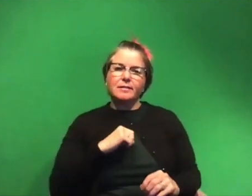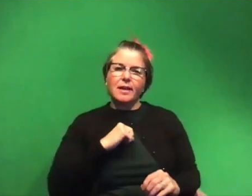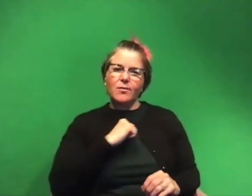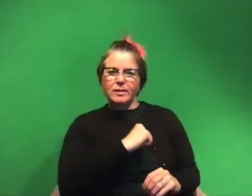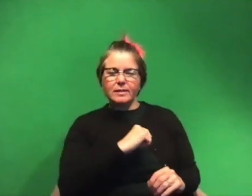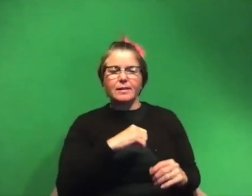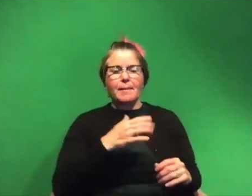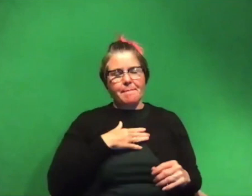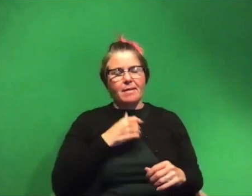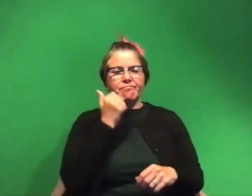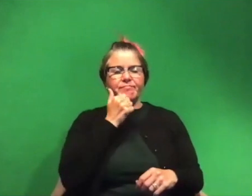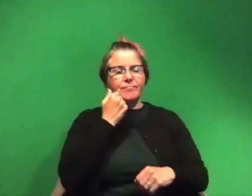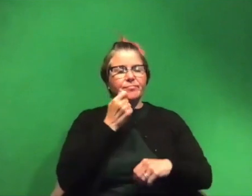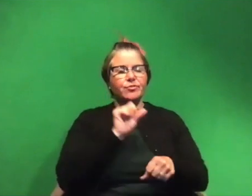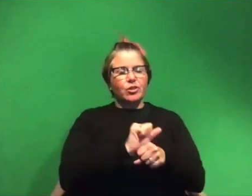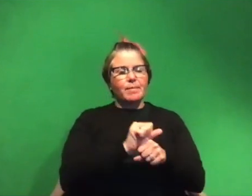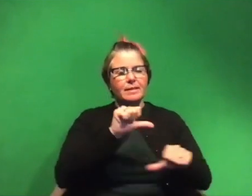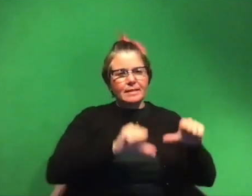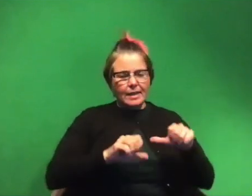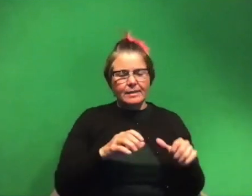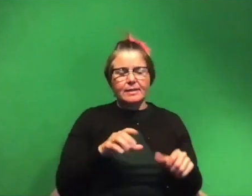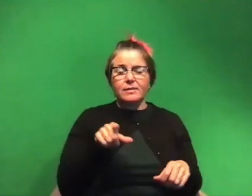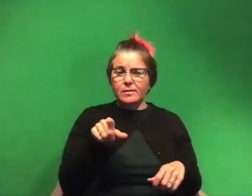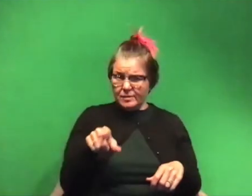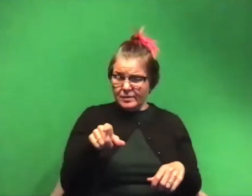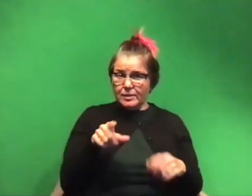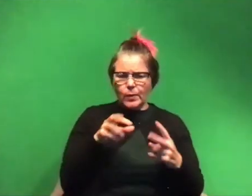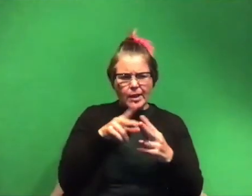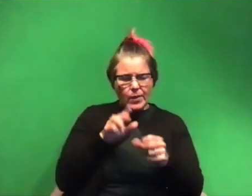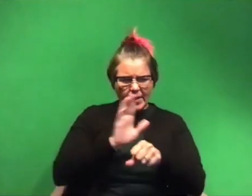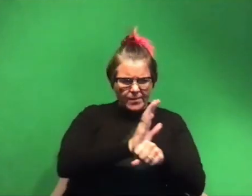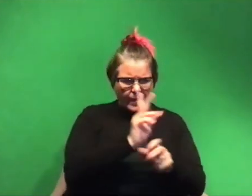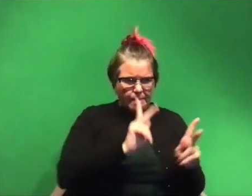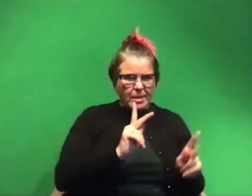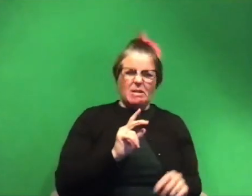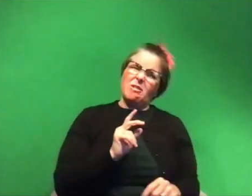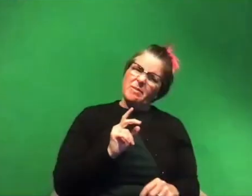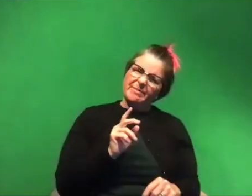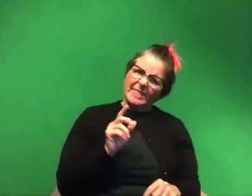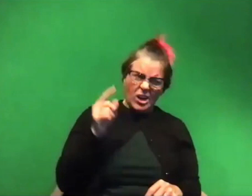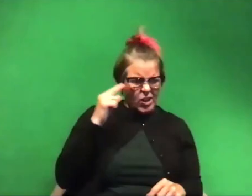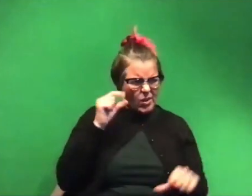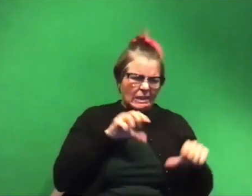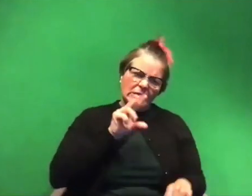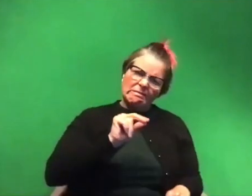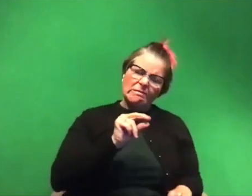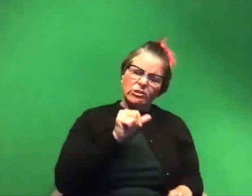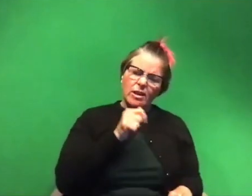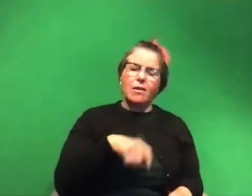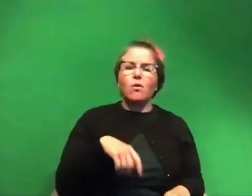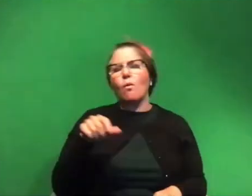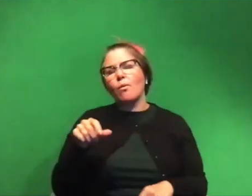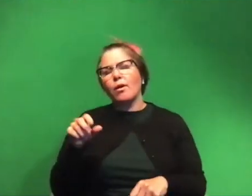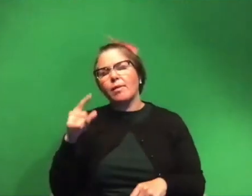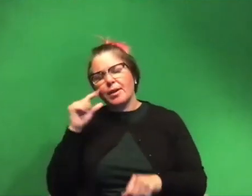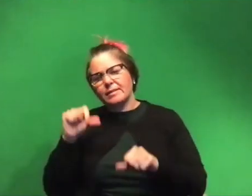job was being a scientist and so have you like did either the film folks be like i don't know about this neuroscience thing or the neuroscientist folks being